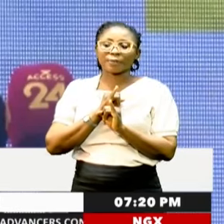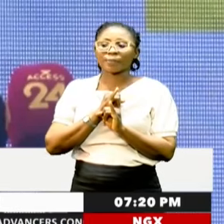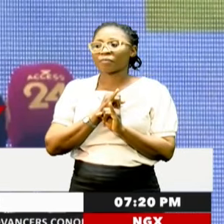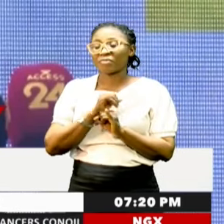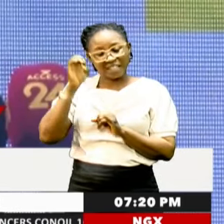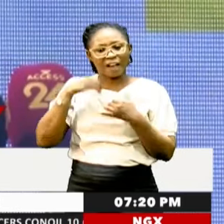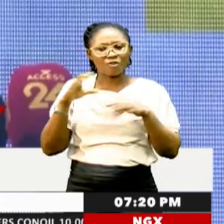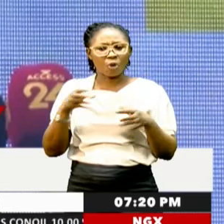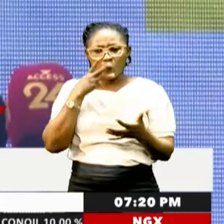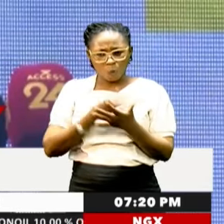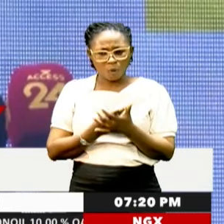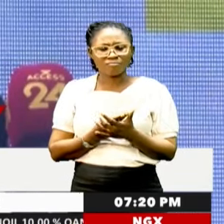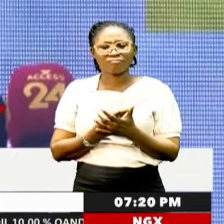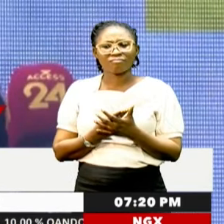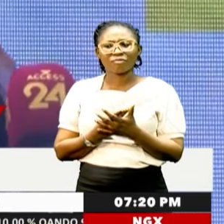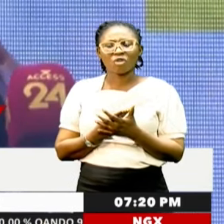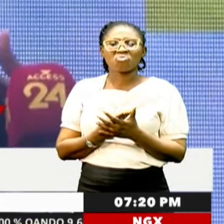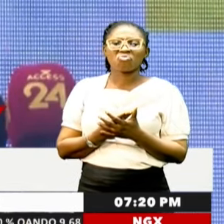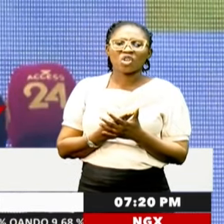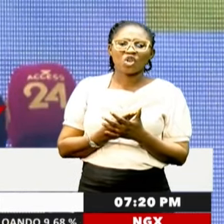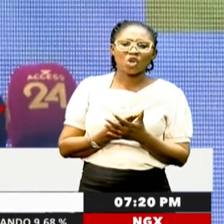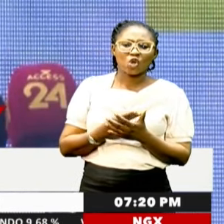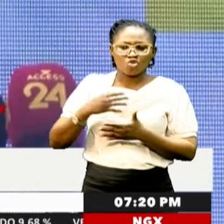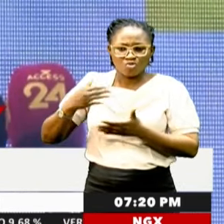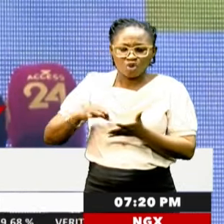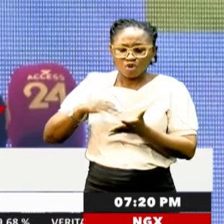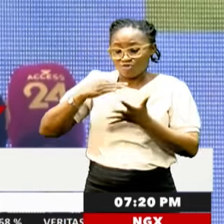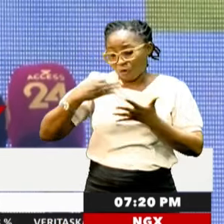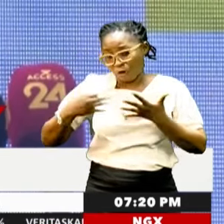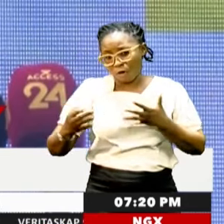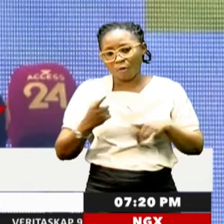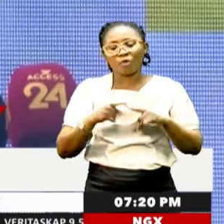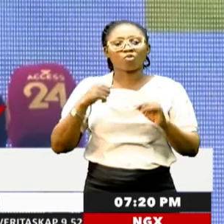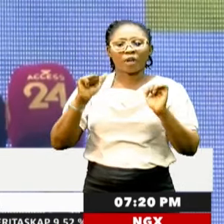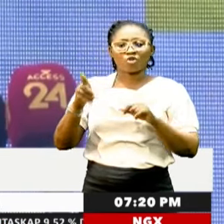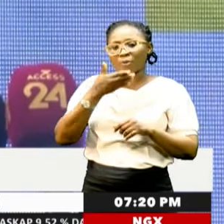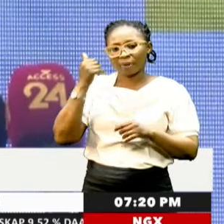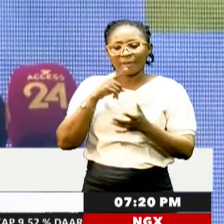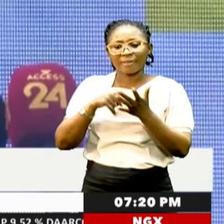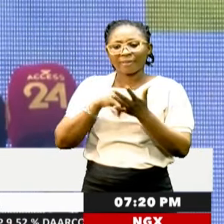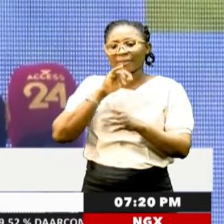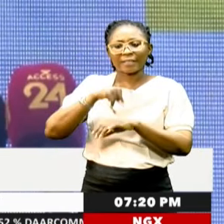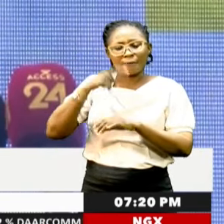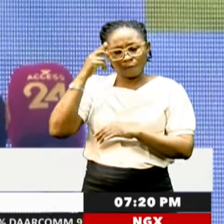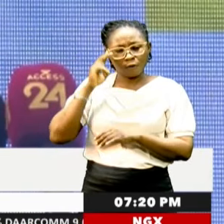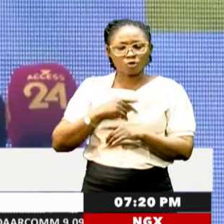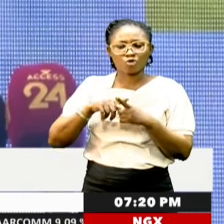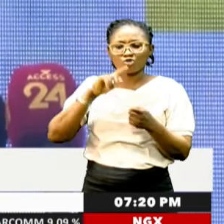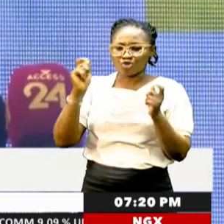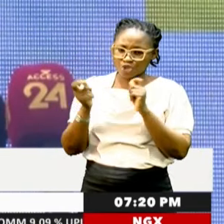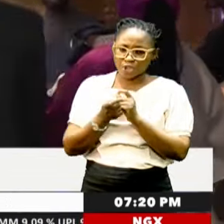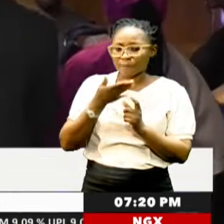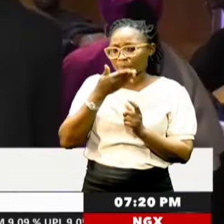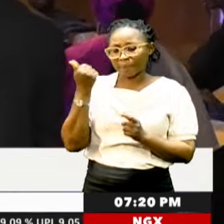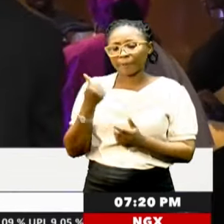well. We've stumbled. But we can do better. And this is a moment for us to actually do better. Do better.